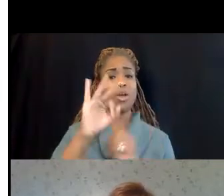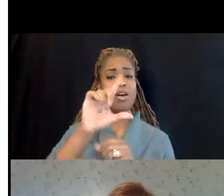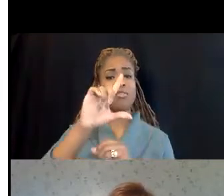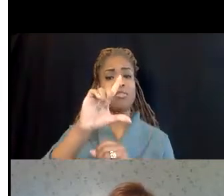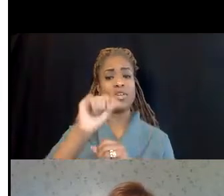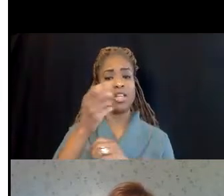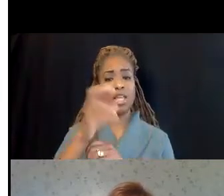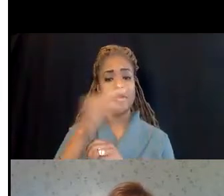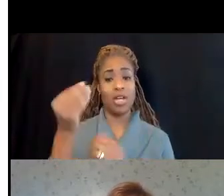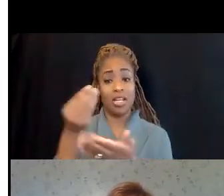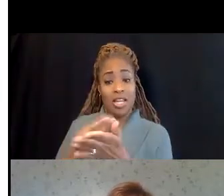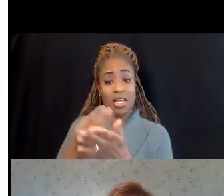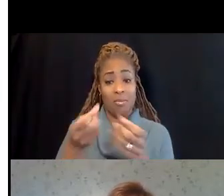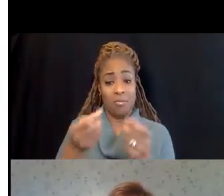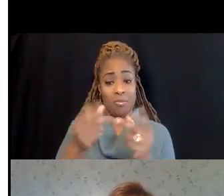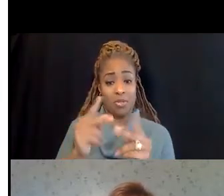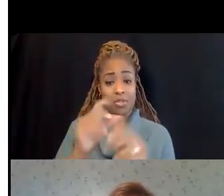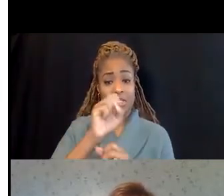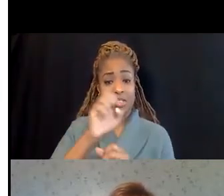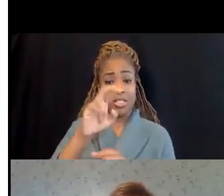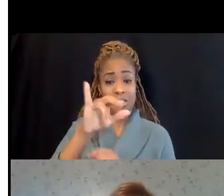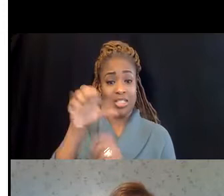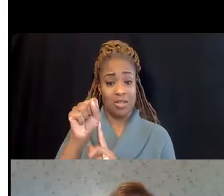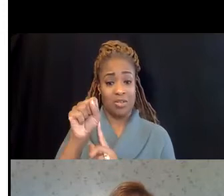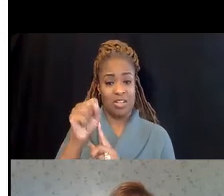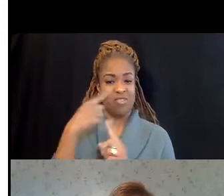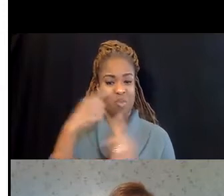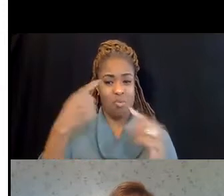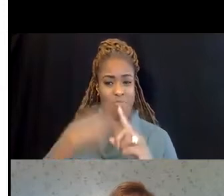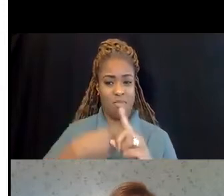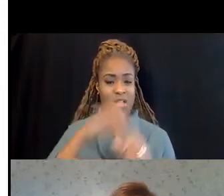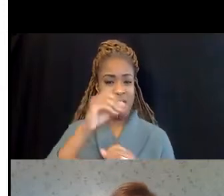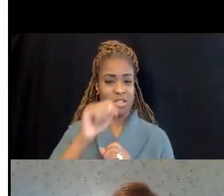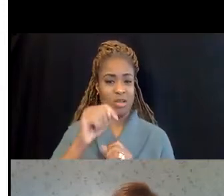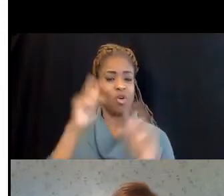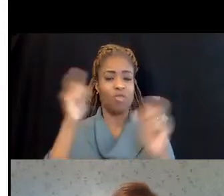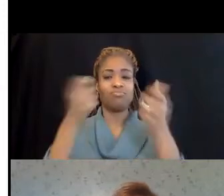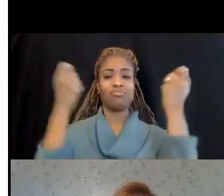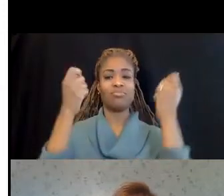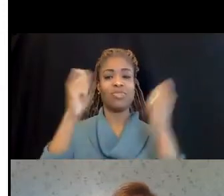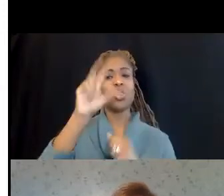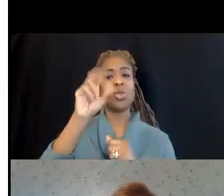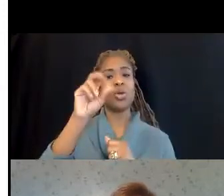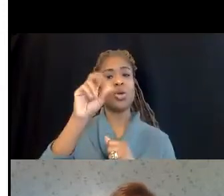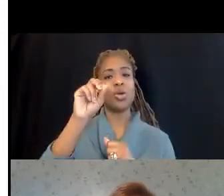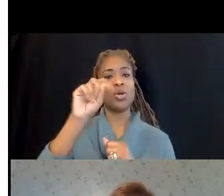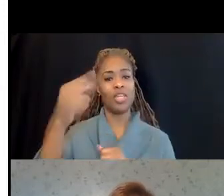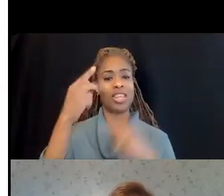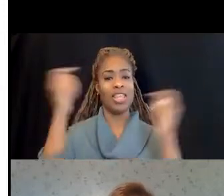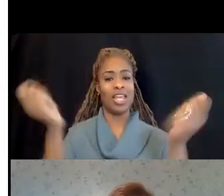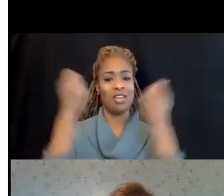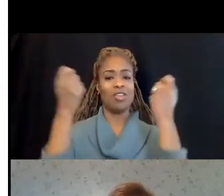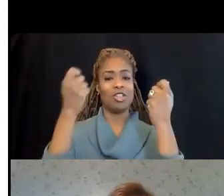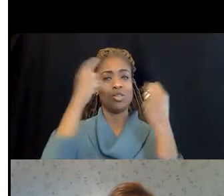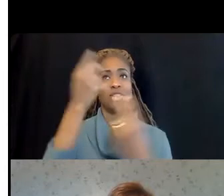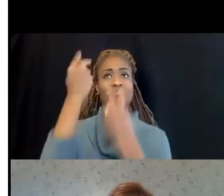Economic Opportunity Series in October to commemorate the 30th anniversary of the ADA. Today's